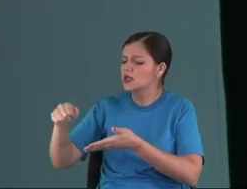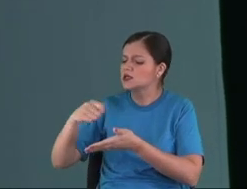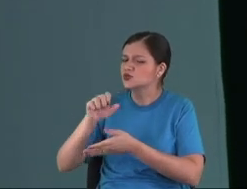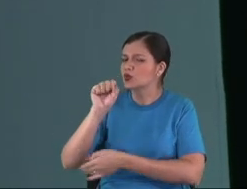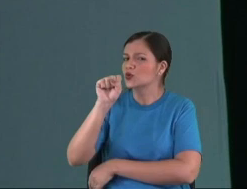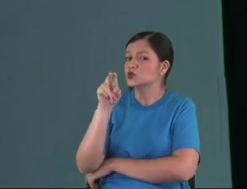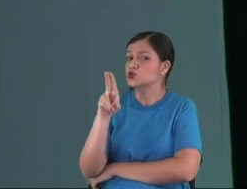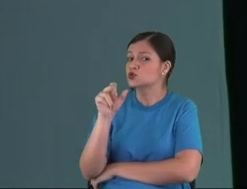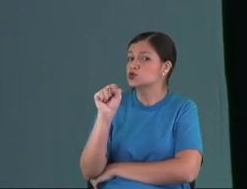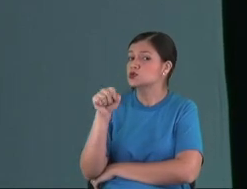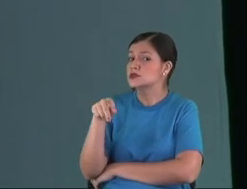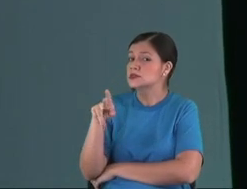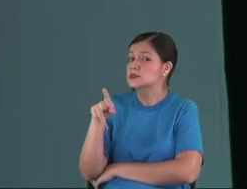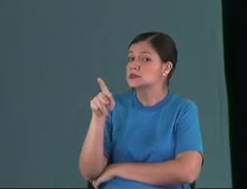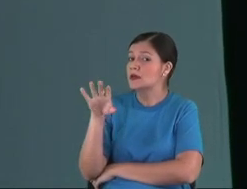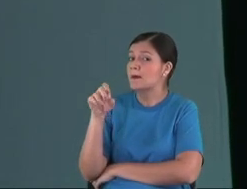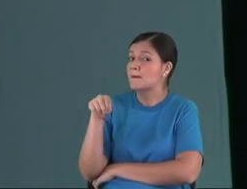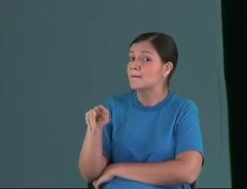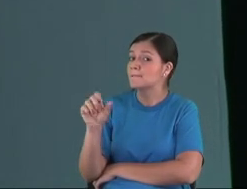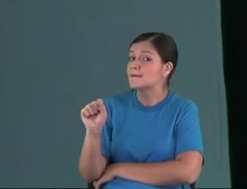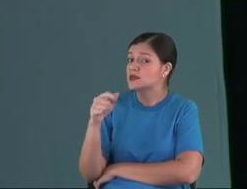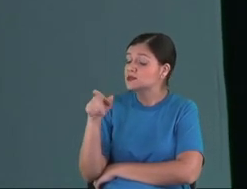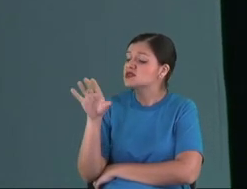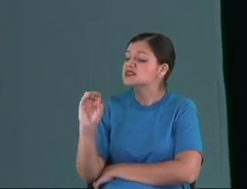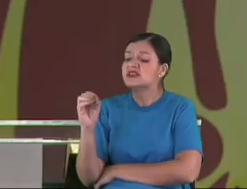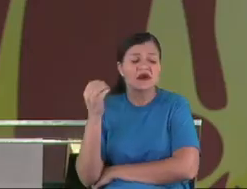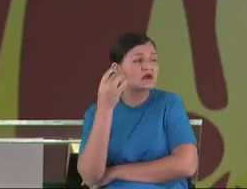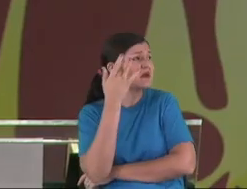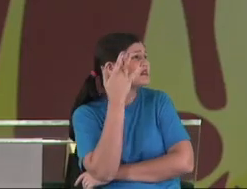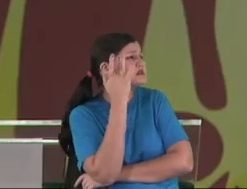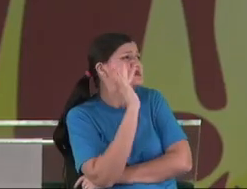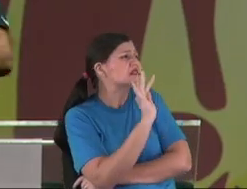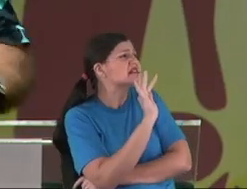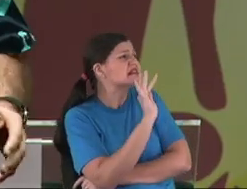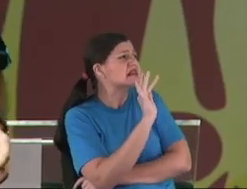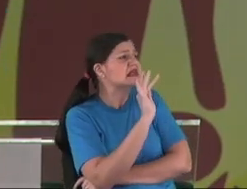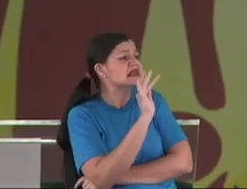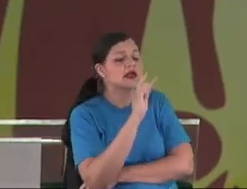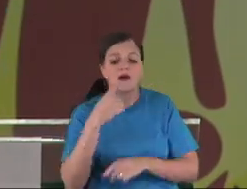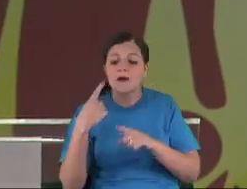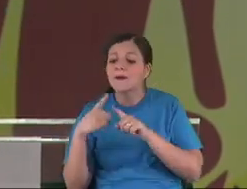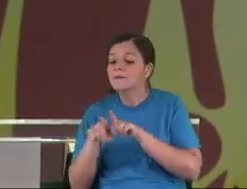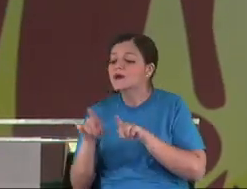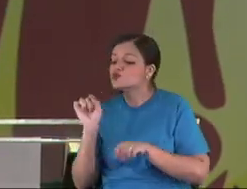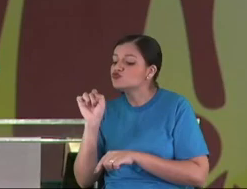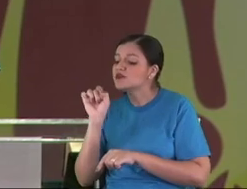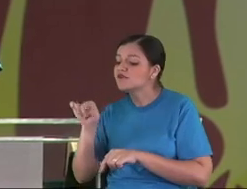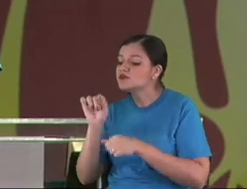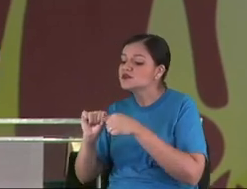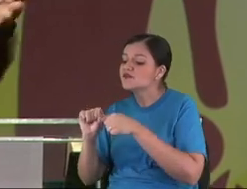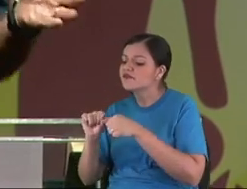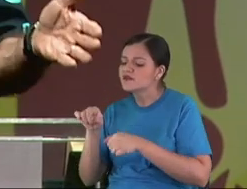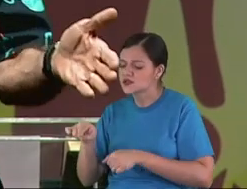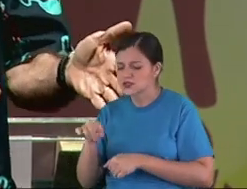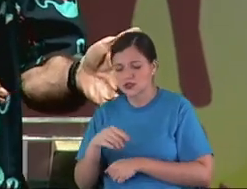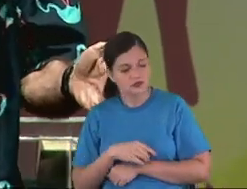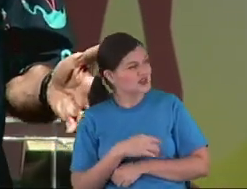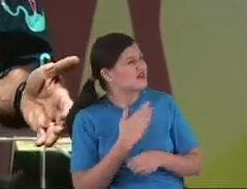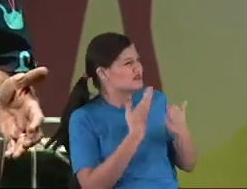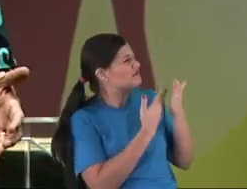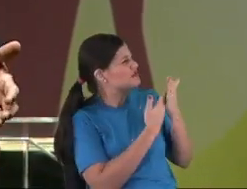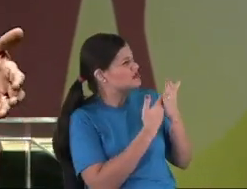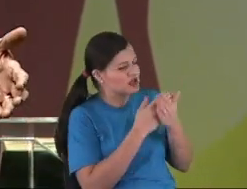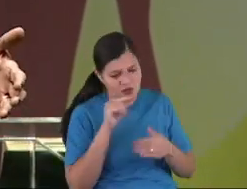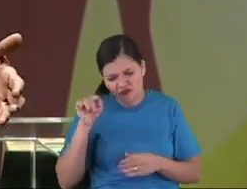kid? You know it? Do you know? I don't know that. What was are you in trouble? Are you